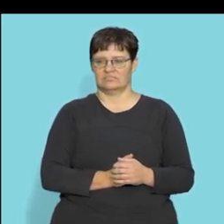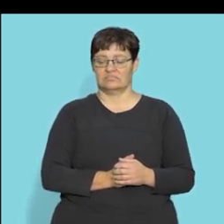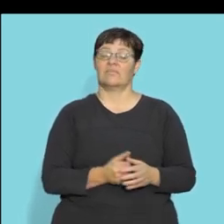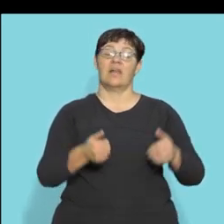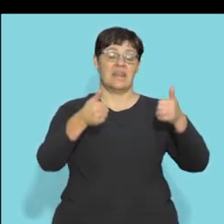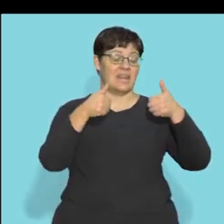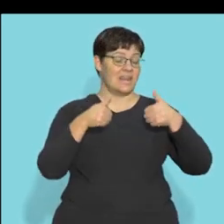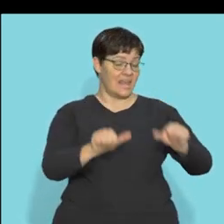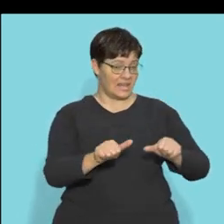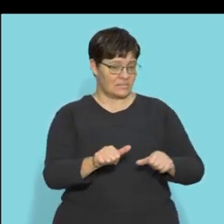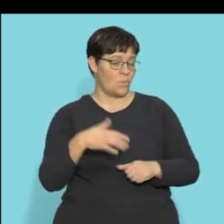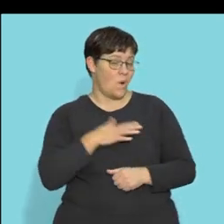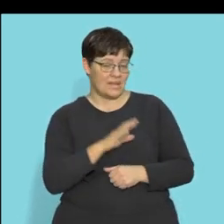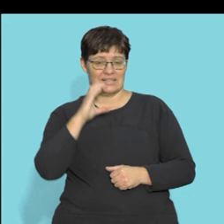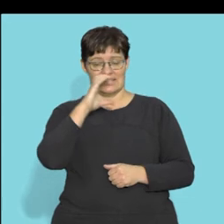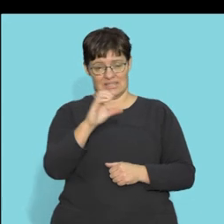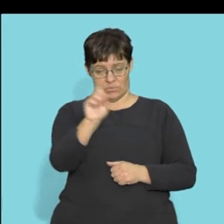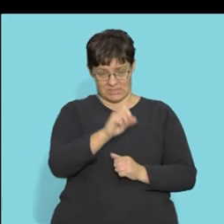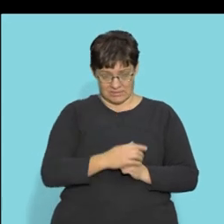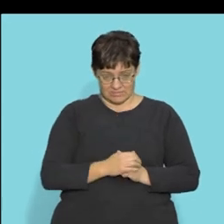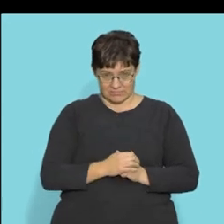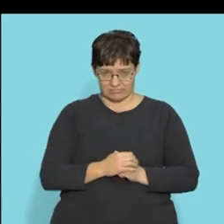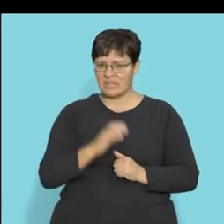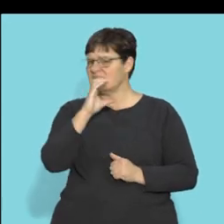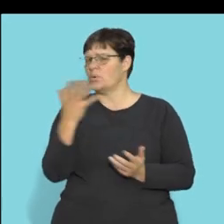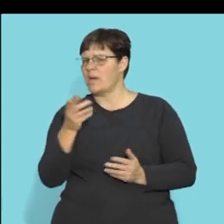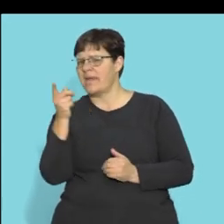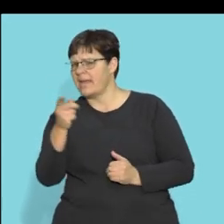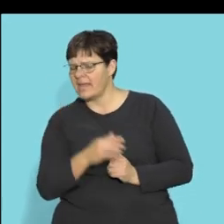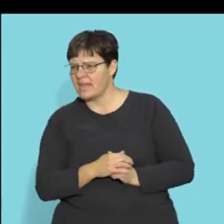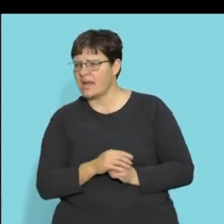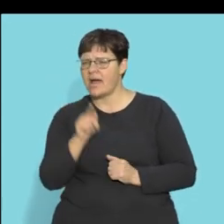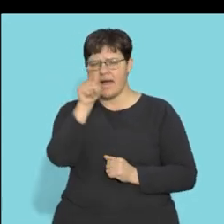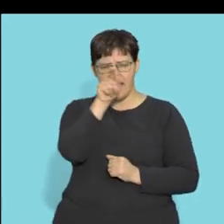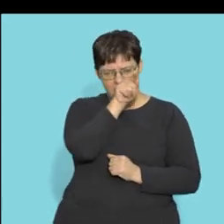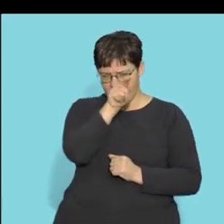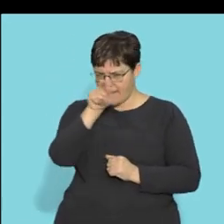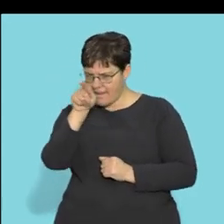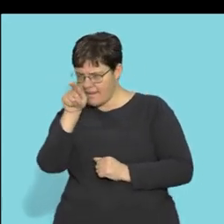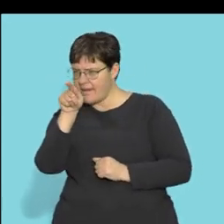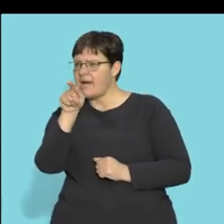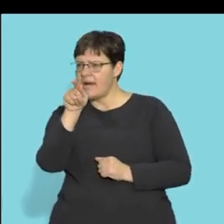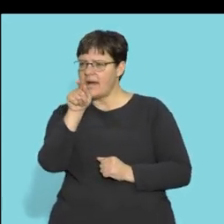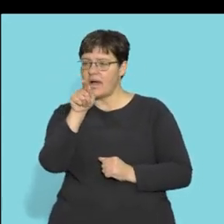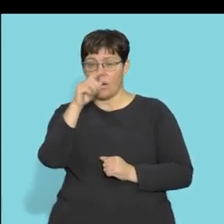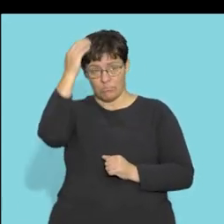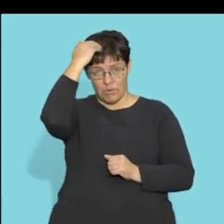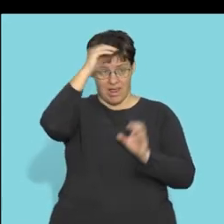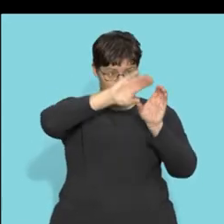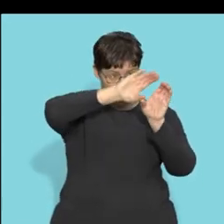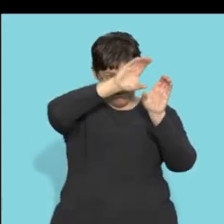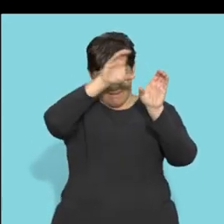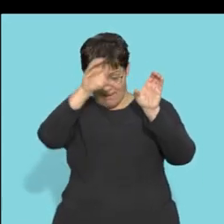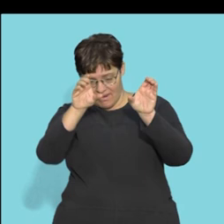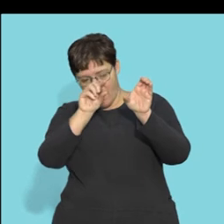the next one they ask is c so let's look where c is c is showing just below